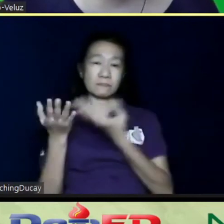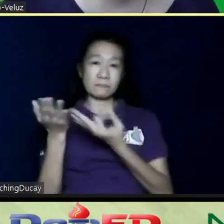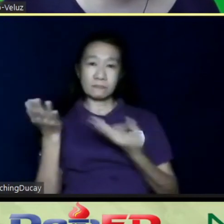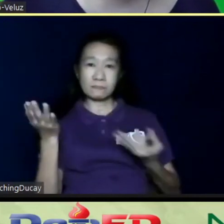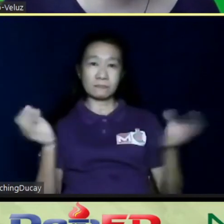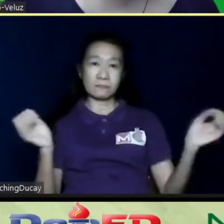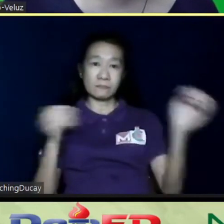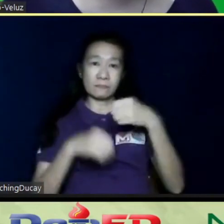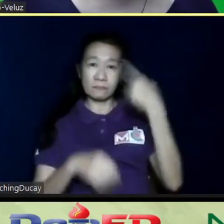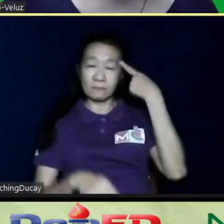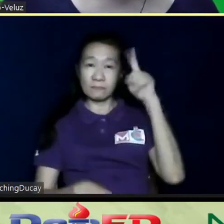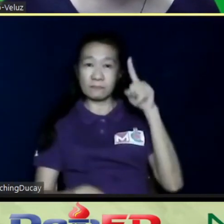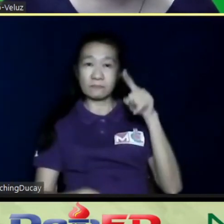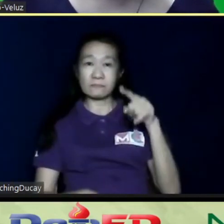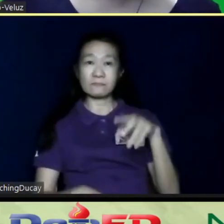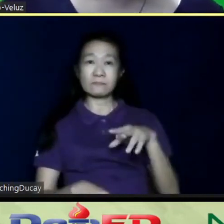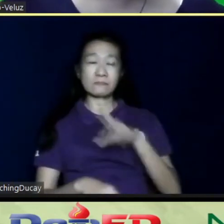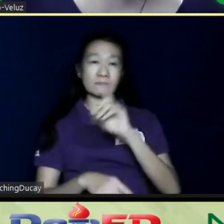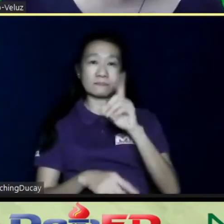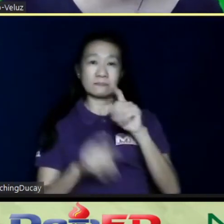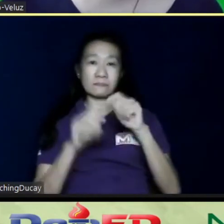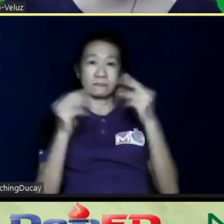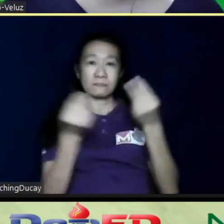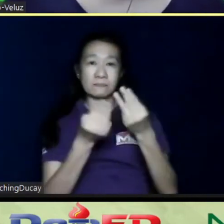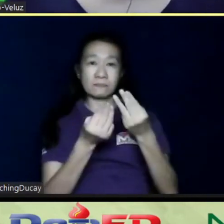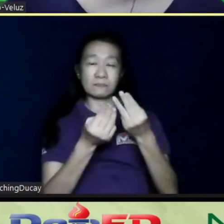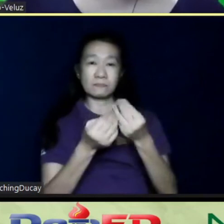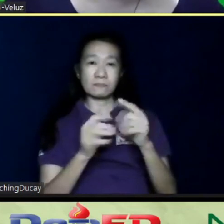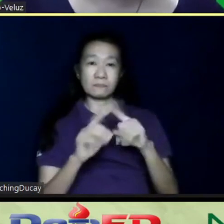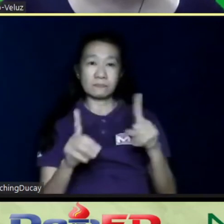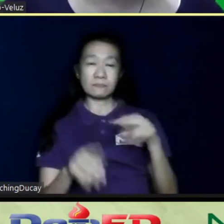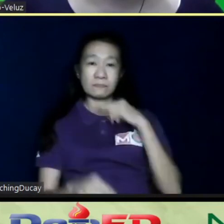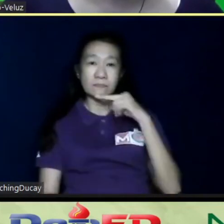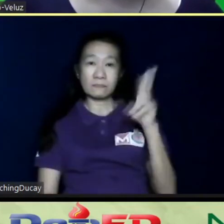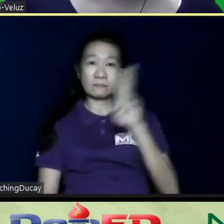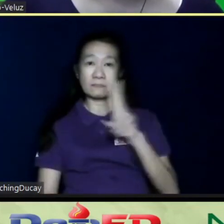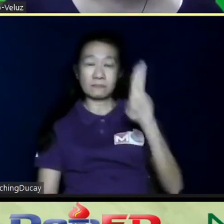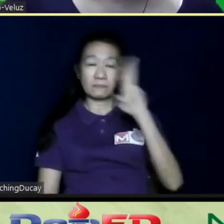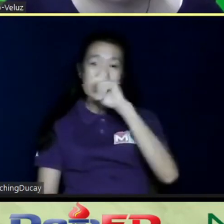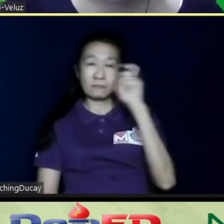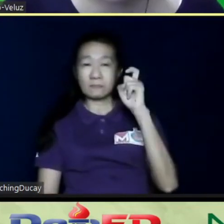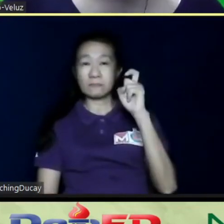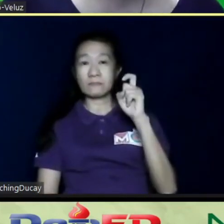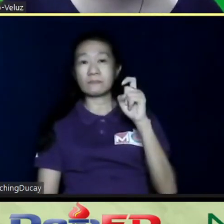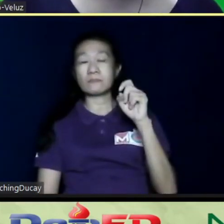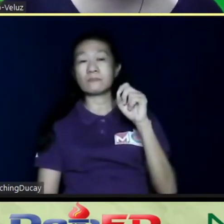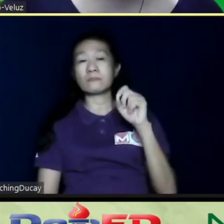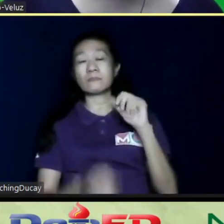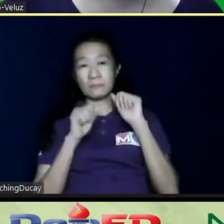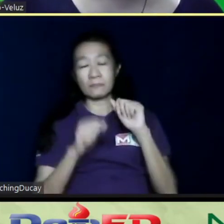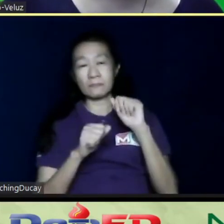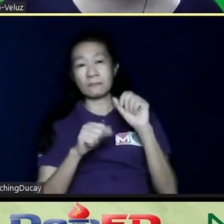office para sa mga divergent team namin. It became work from home. So,